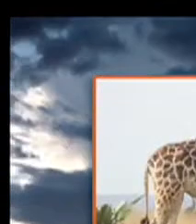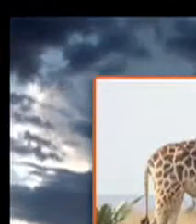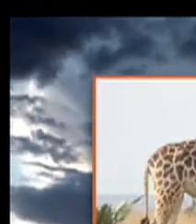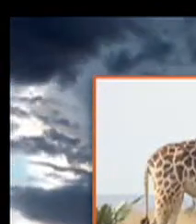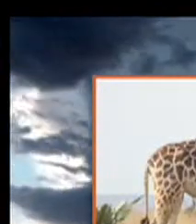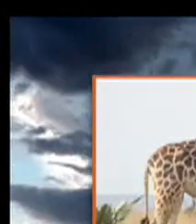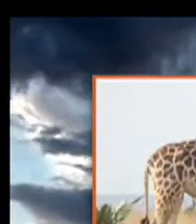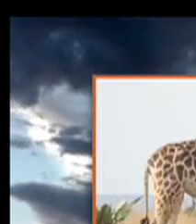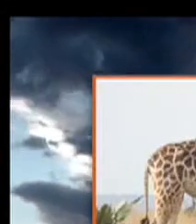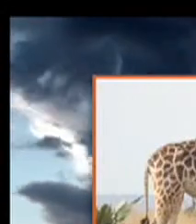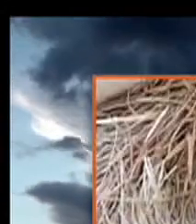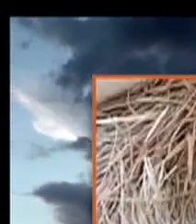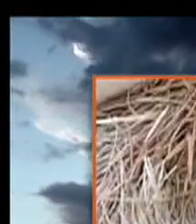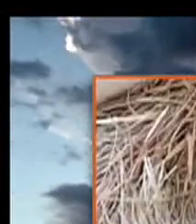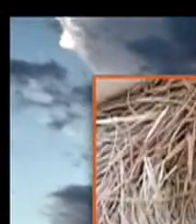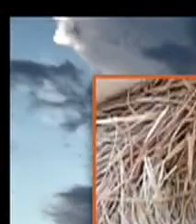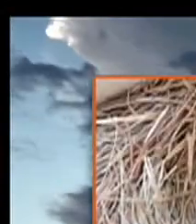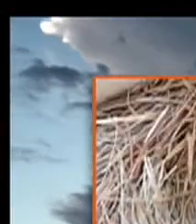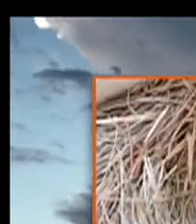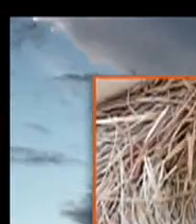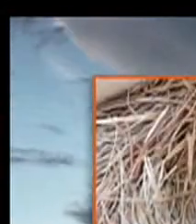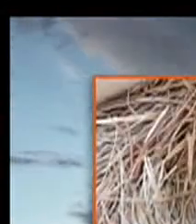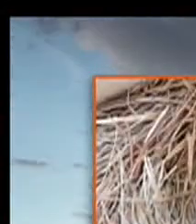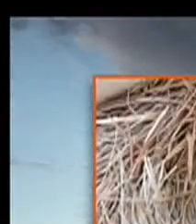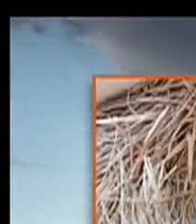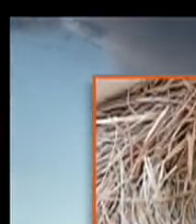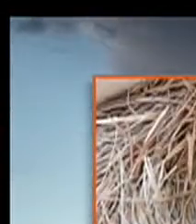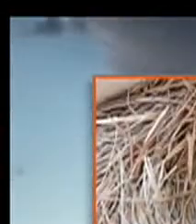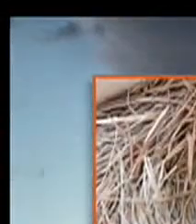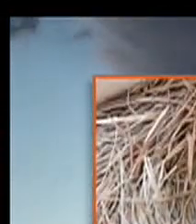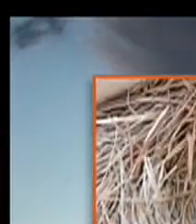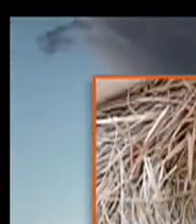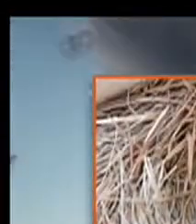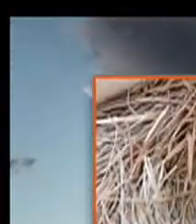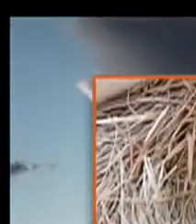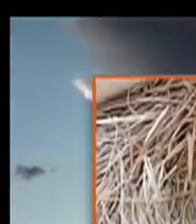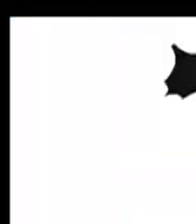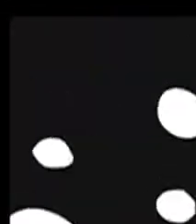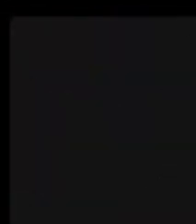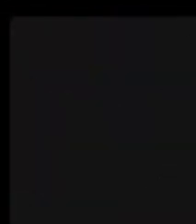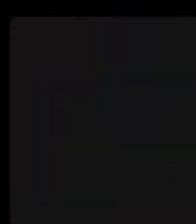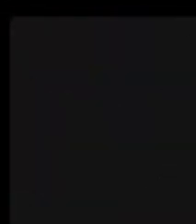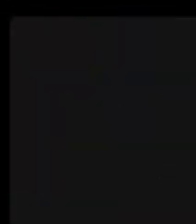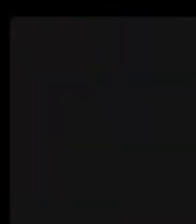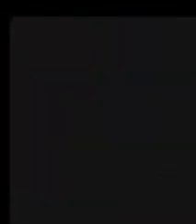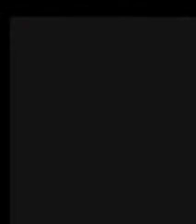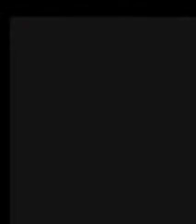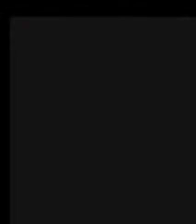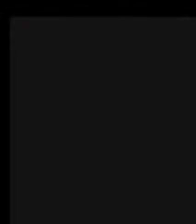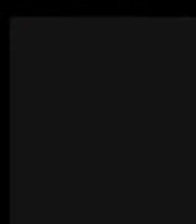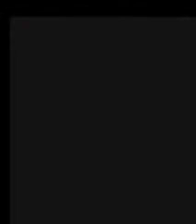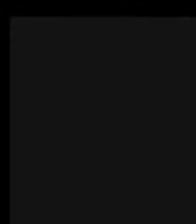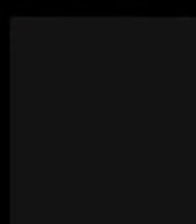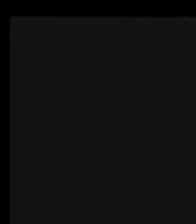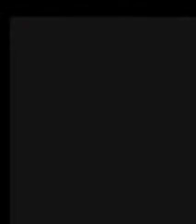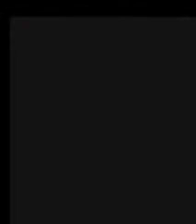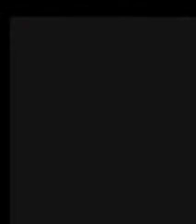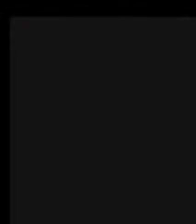birth to babies. Creatures such as birds and most snakes lay eggs and plants grow from seeds.